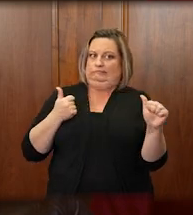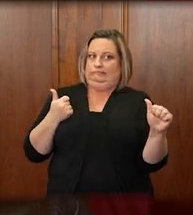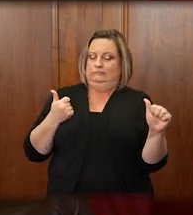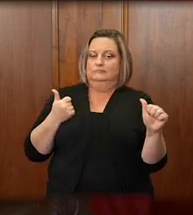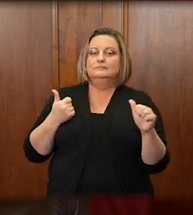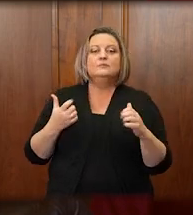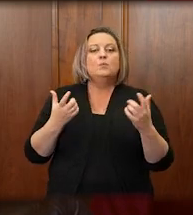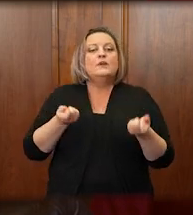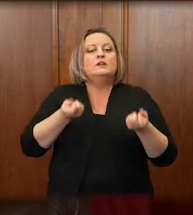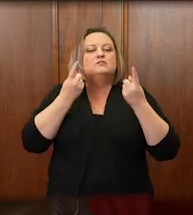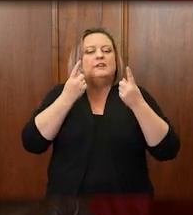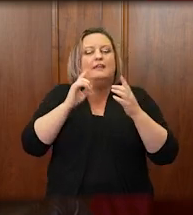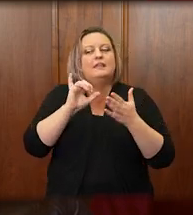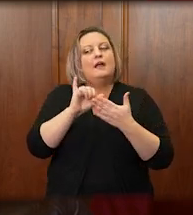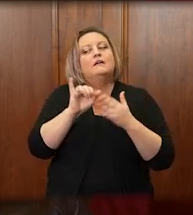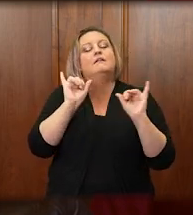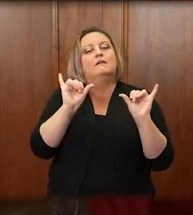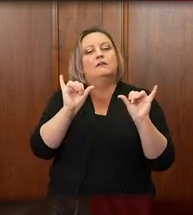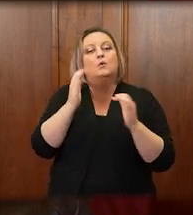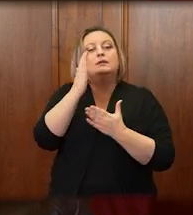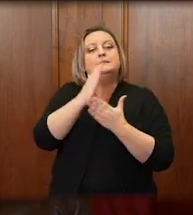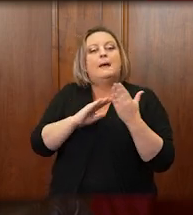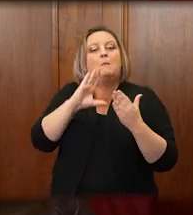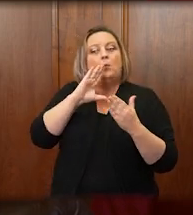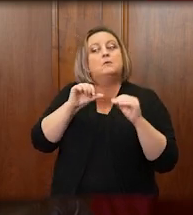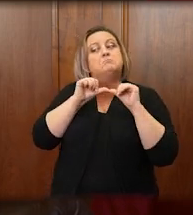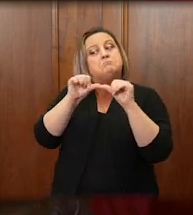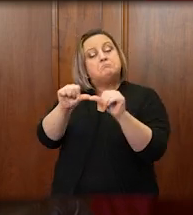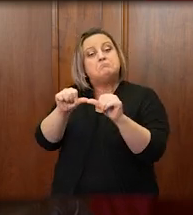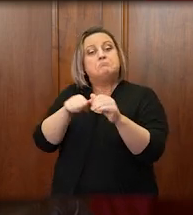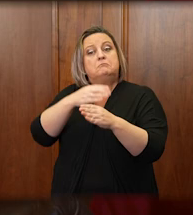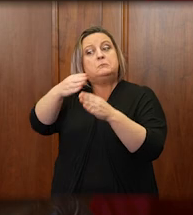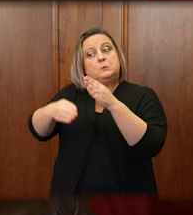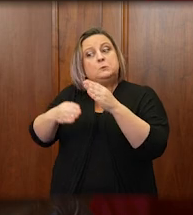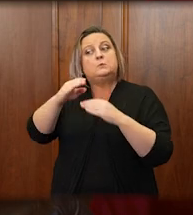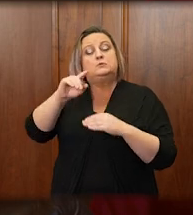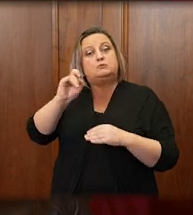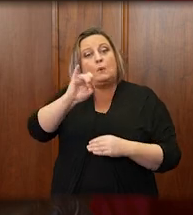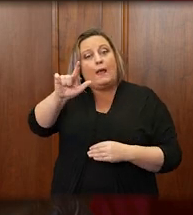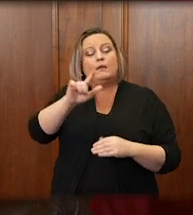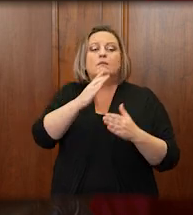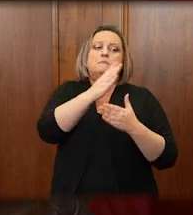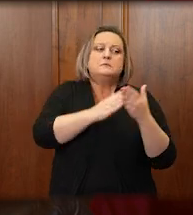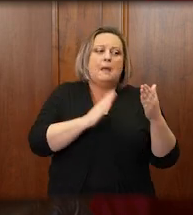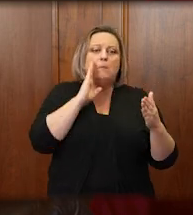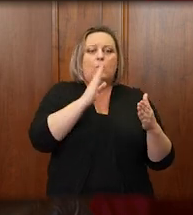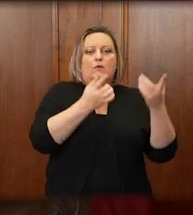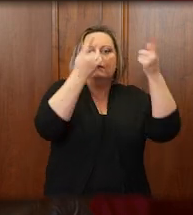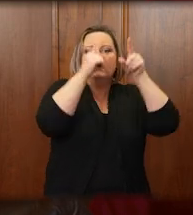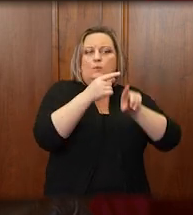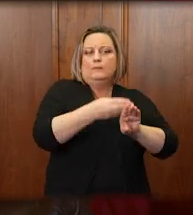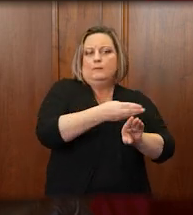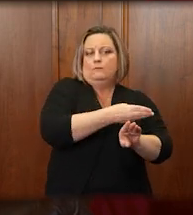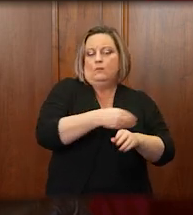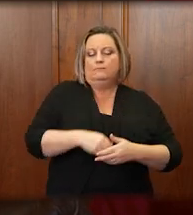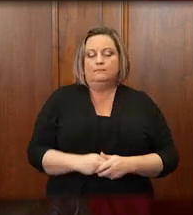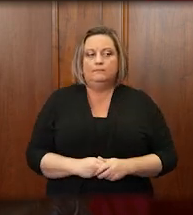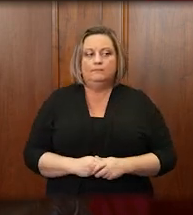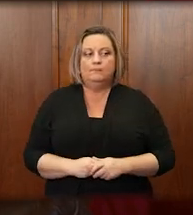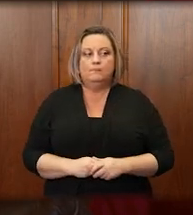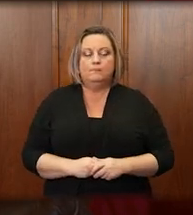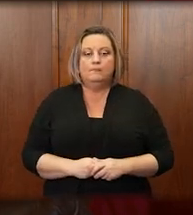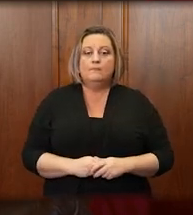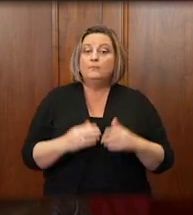tried and others are resolved by agreement. I would like to take just a moment to compliment the attorneys and